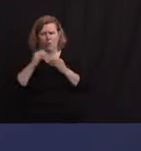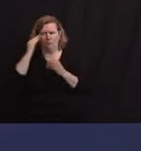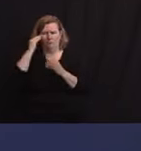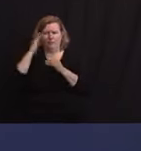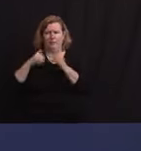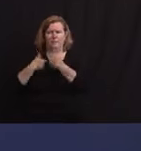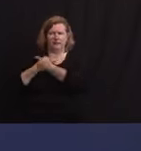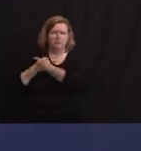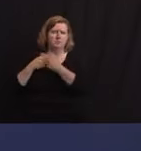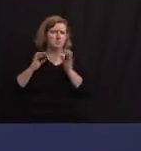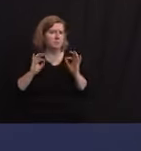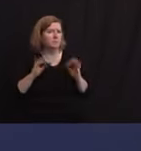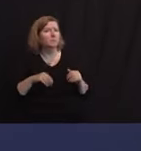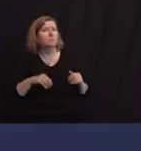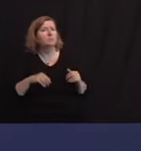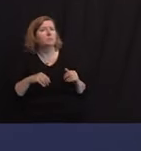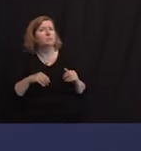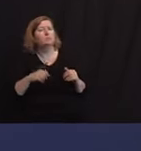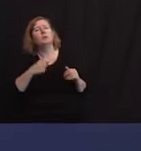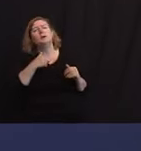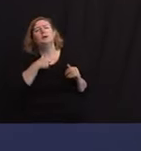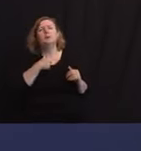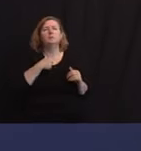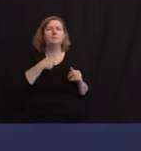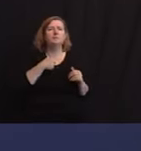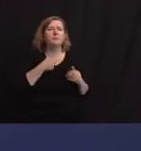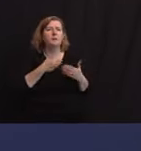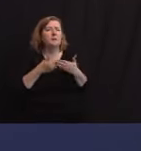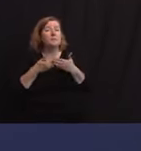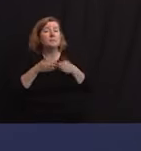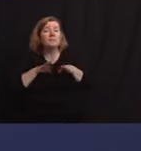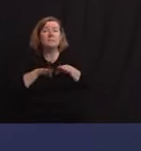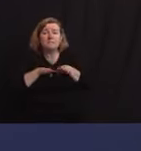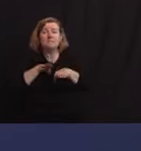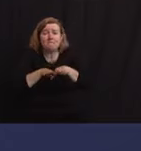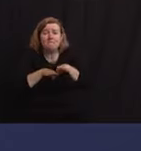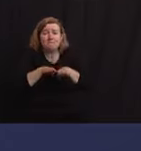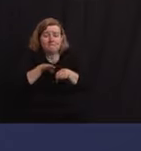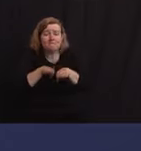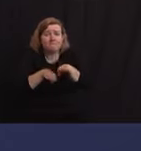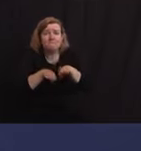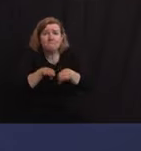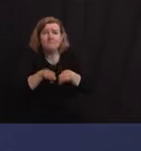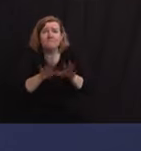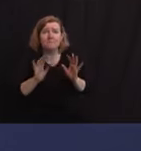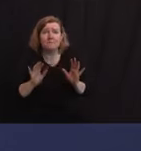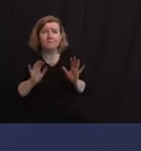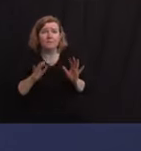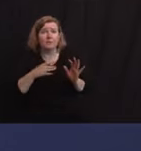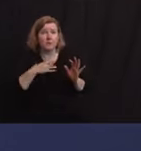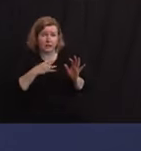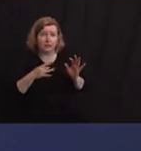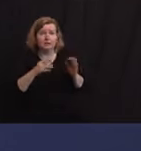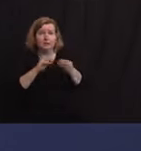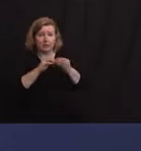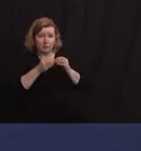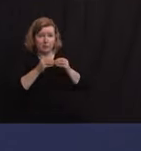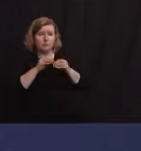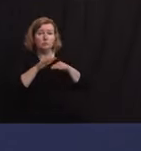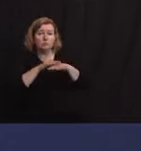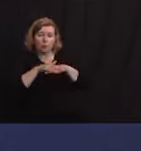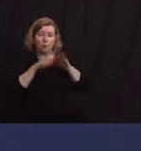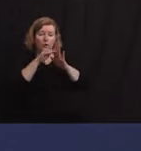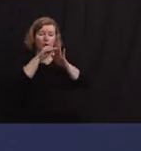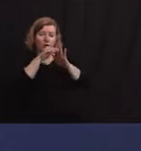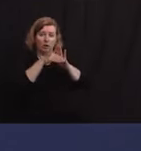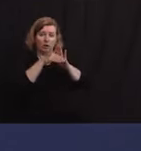I do like, it's baby steps, but I do like, and I think we like, the fact that numbers are slowly beginning to go in a better